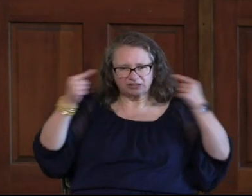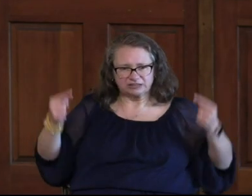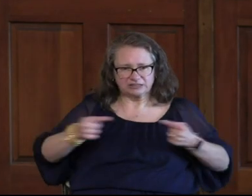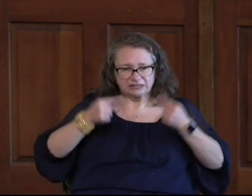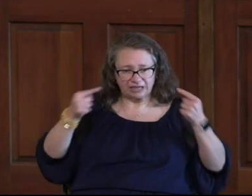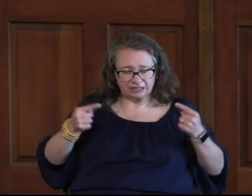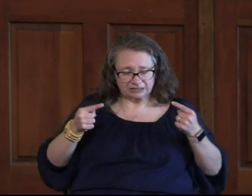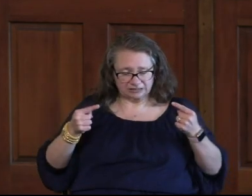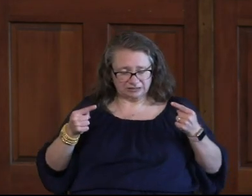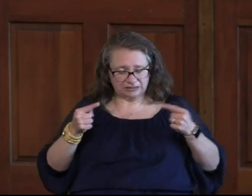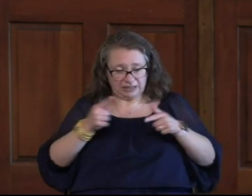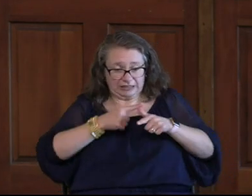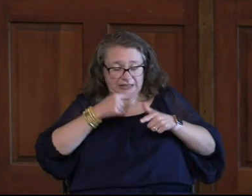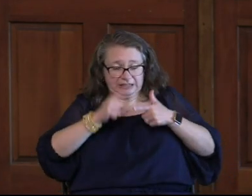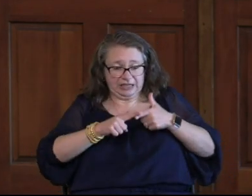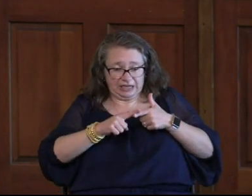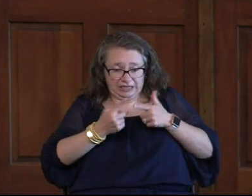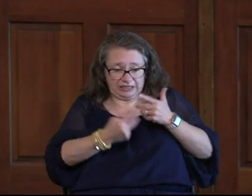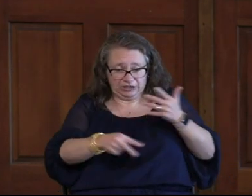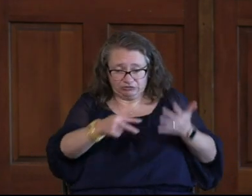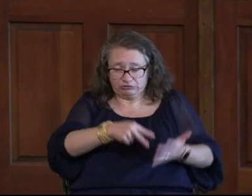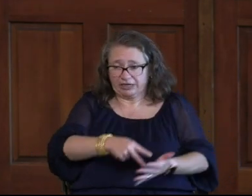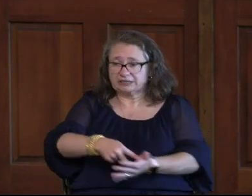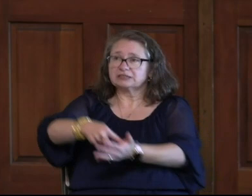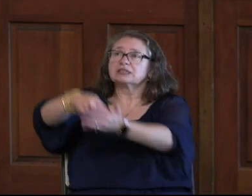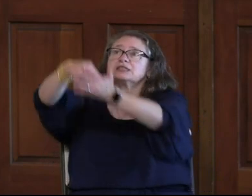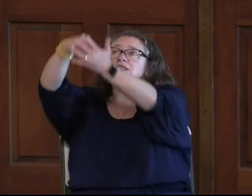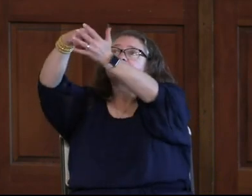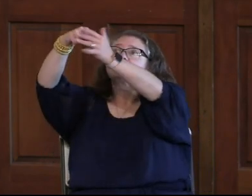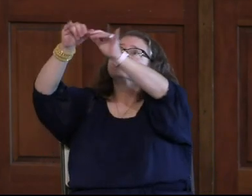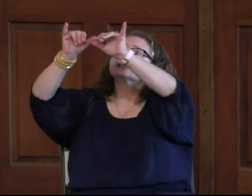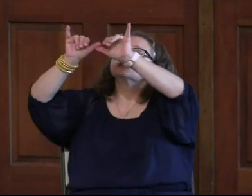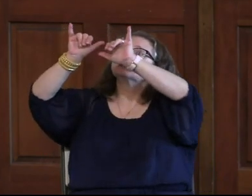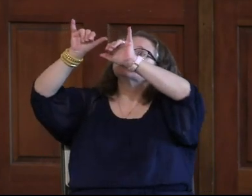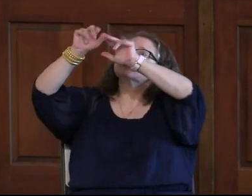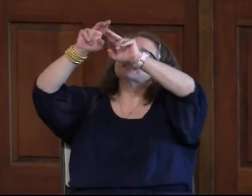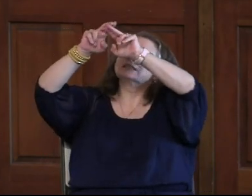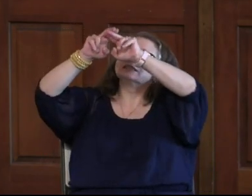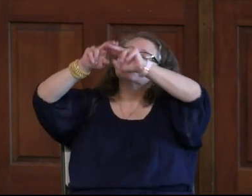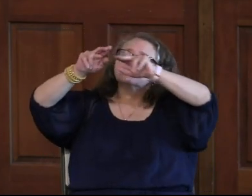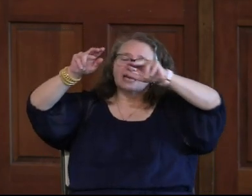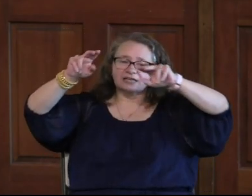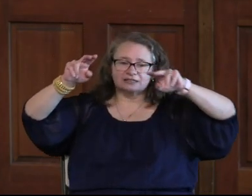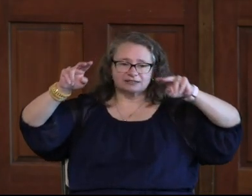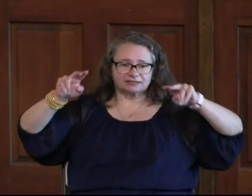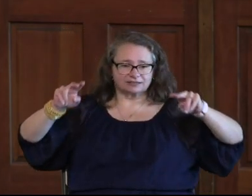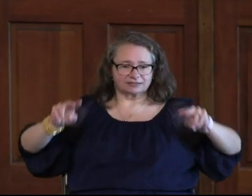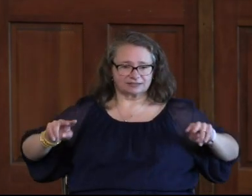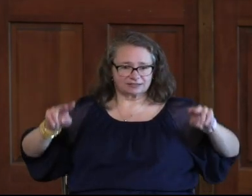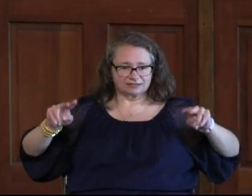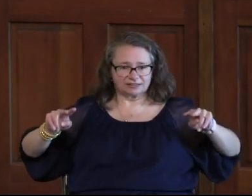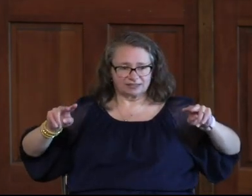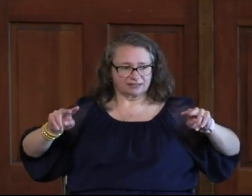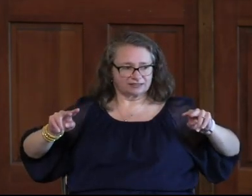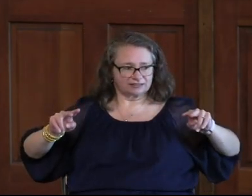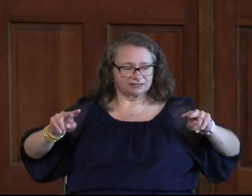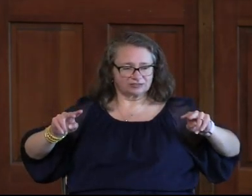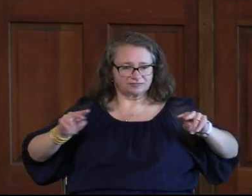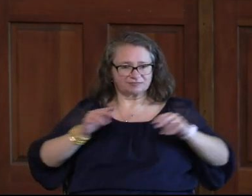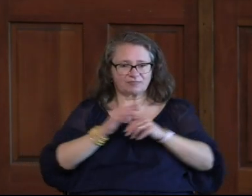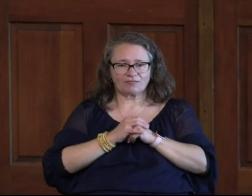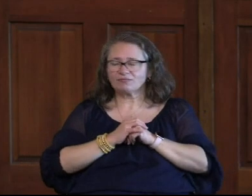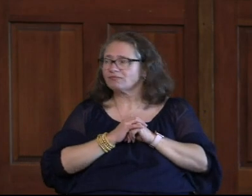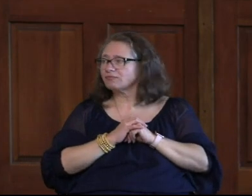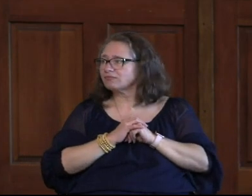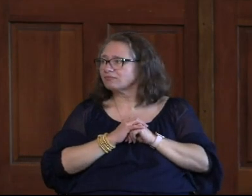And Then He Was Risen From The Dead And Then He Sat Down He Sat Down